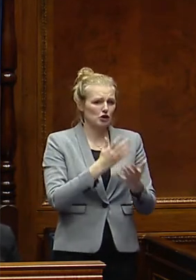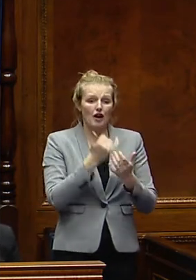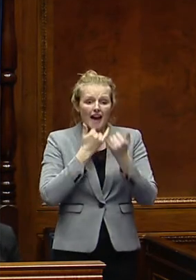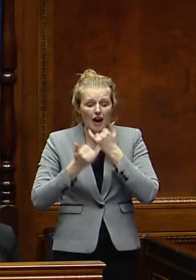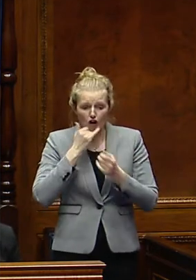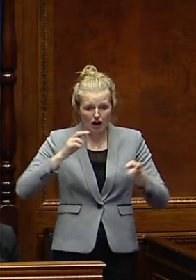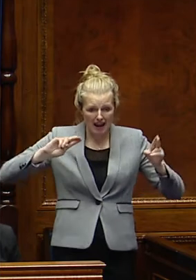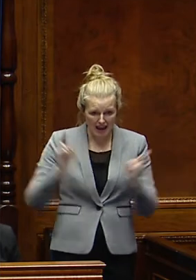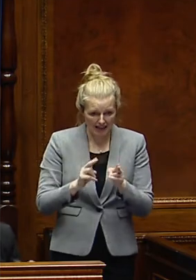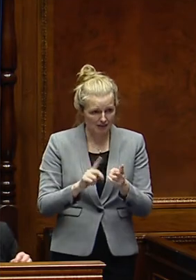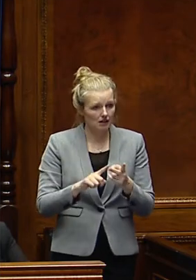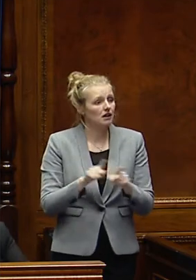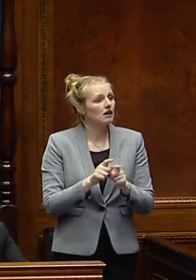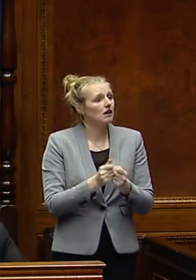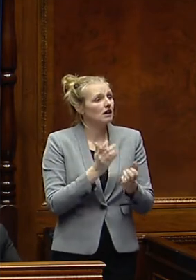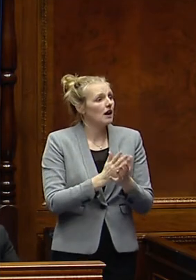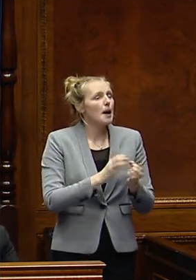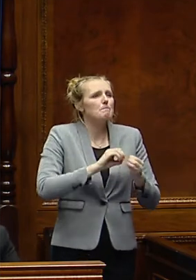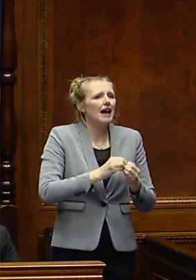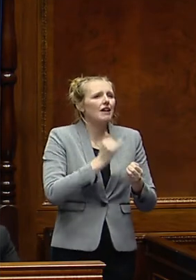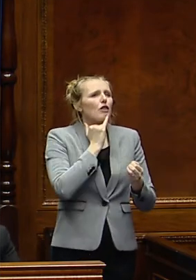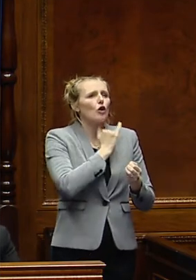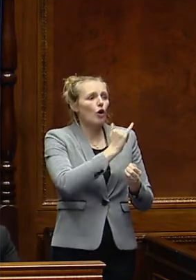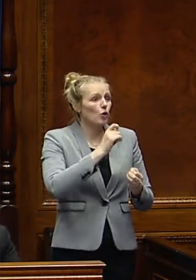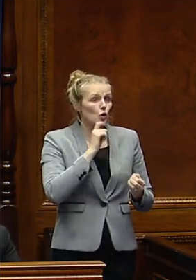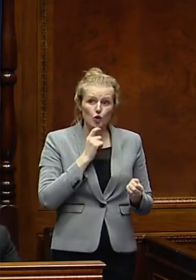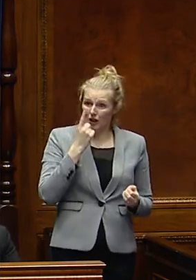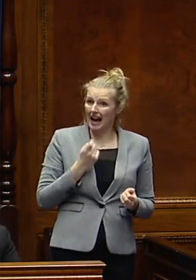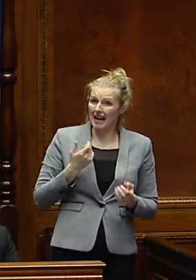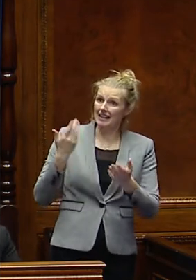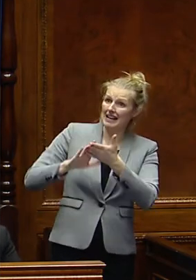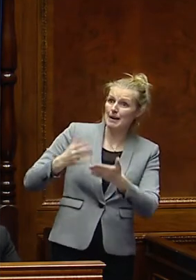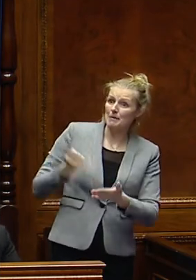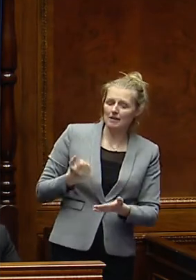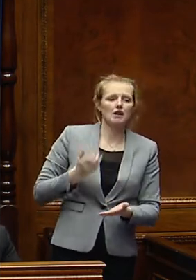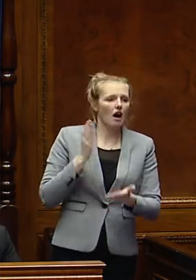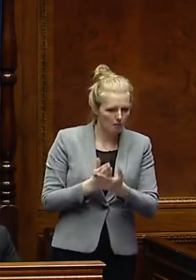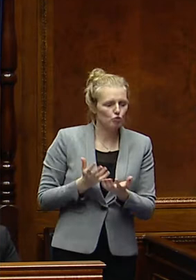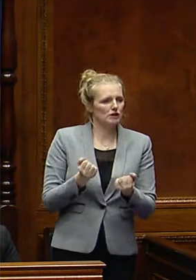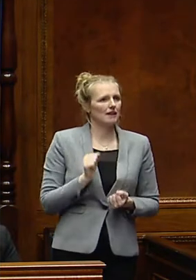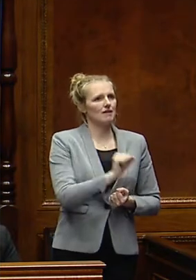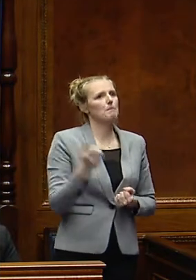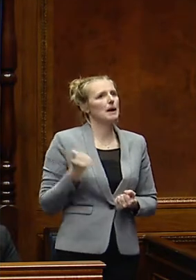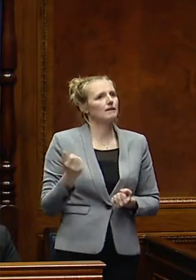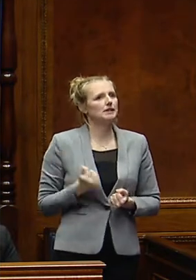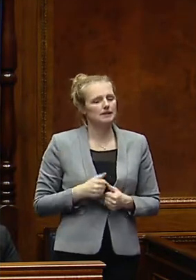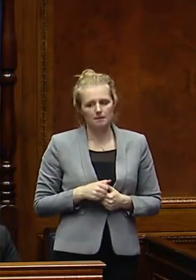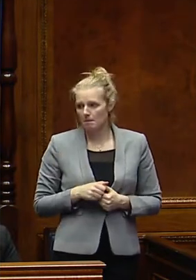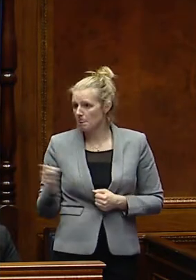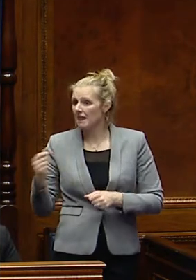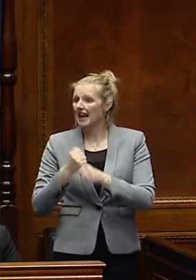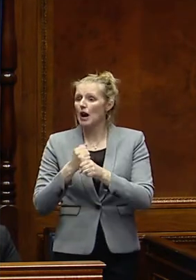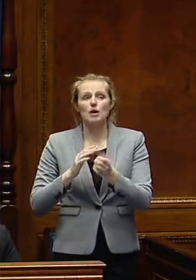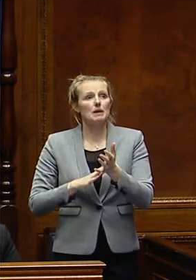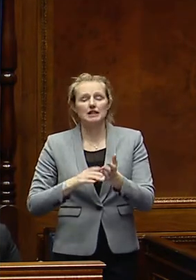but also ensuring that that make the call line, those who are entitled to the on-claim benefits, actually receive them. I call Gary